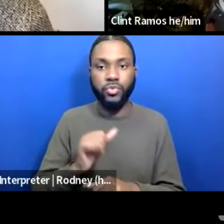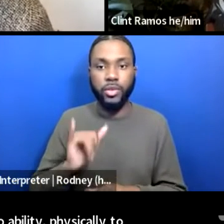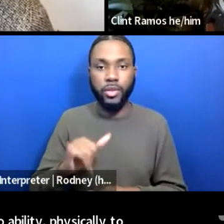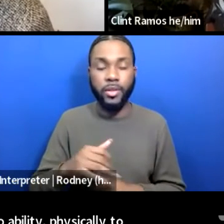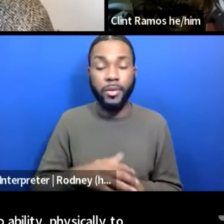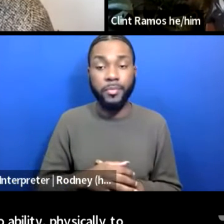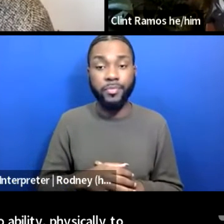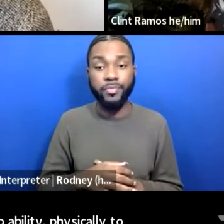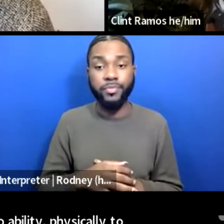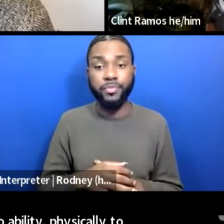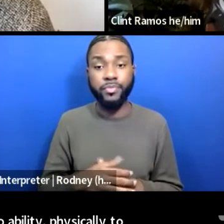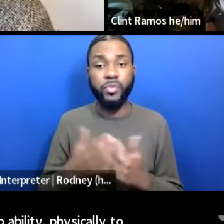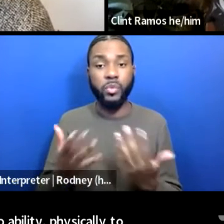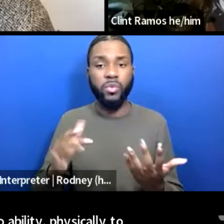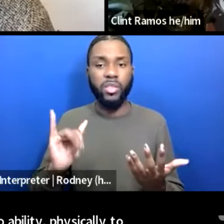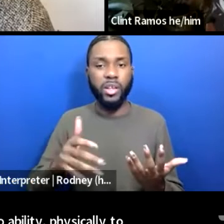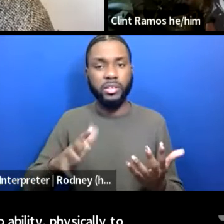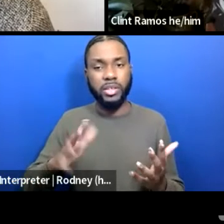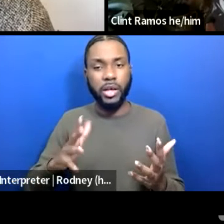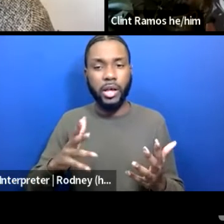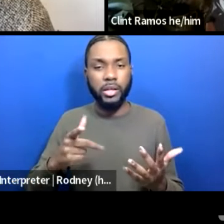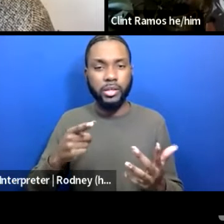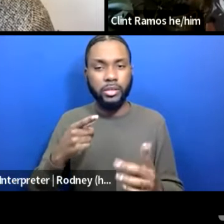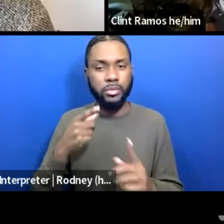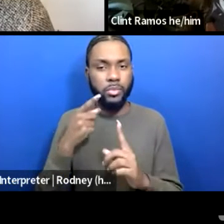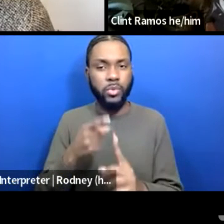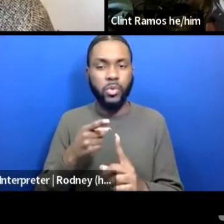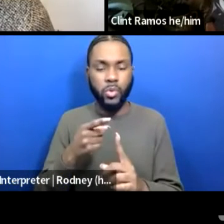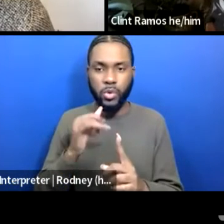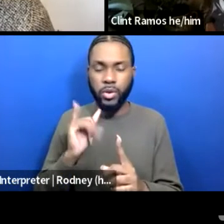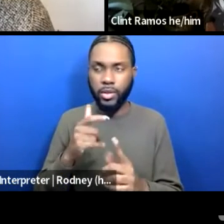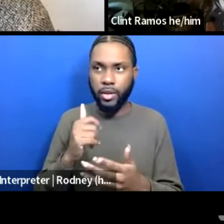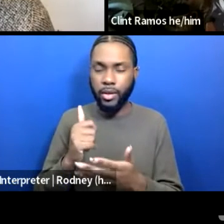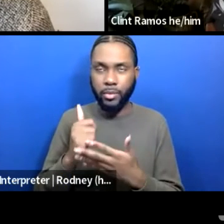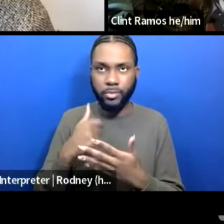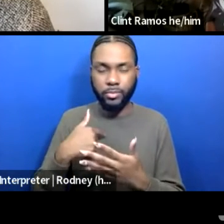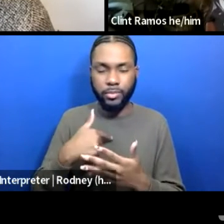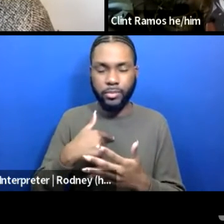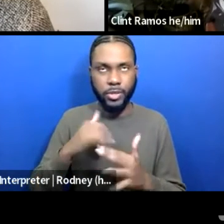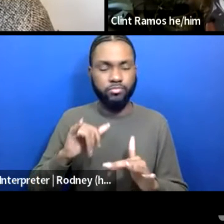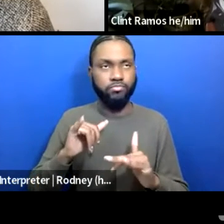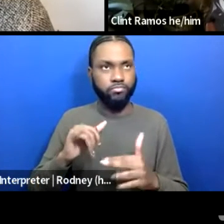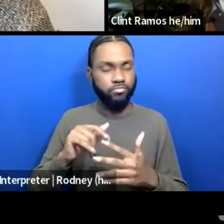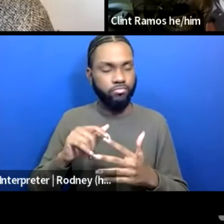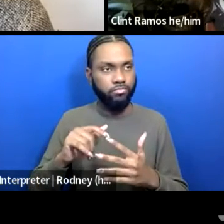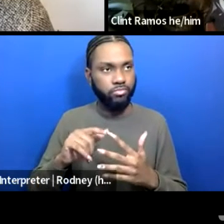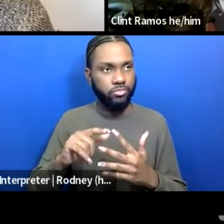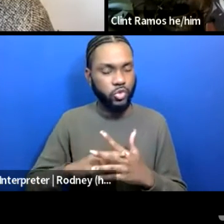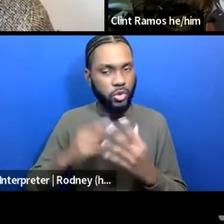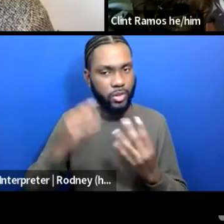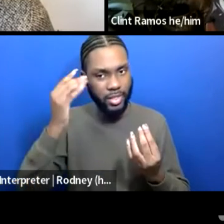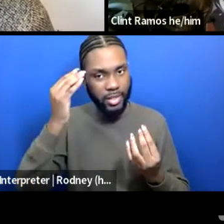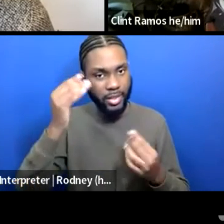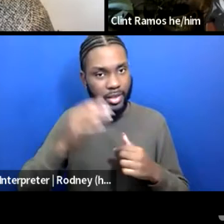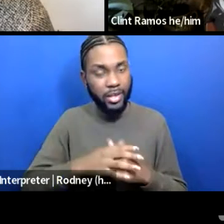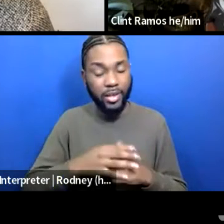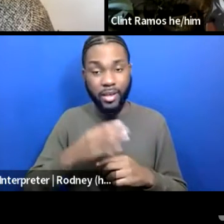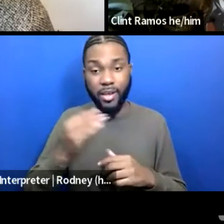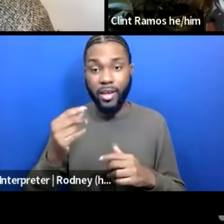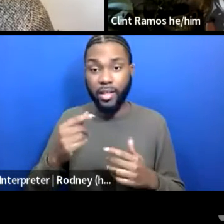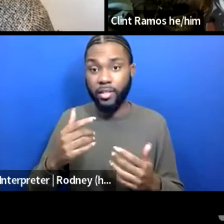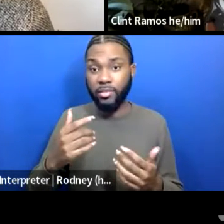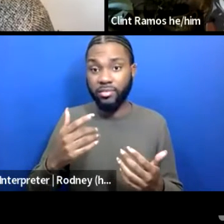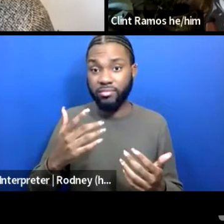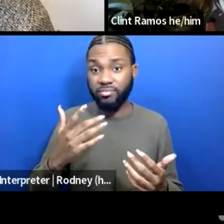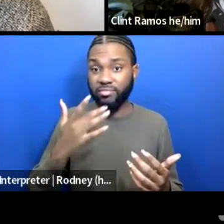So that's sort of the impetus that really got us thinking about it. And then, thankfully, we